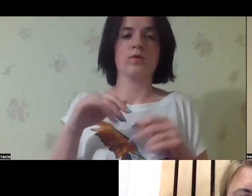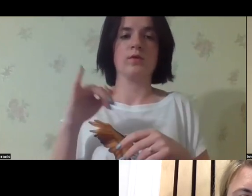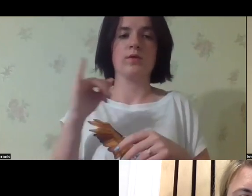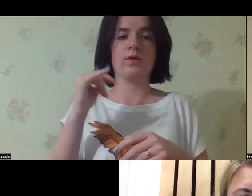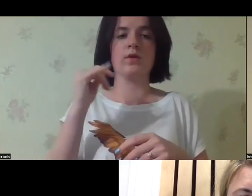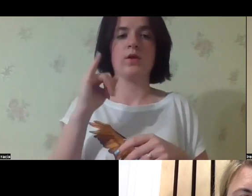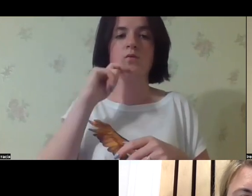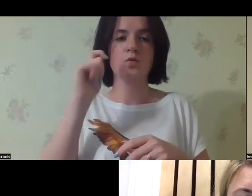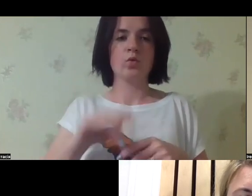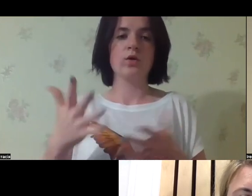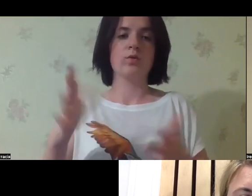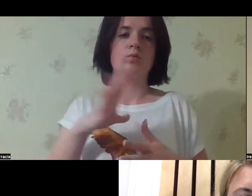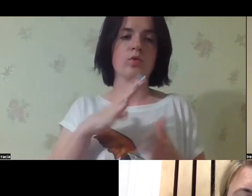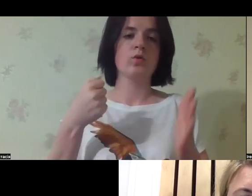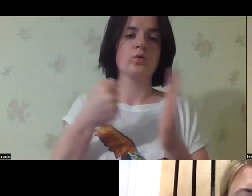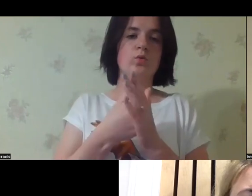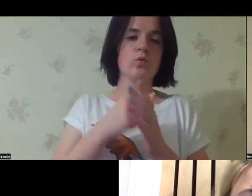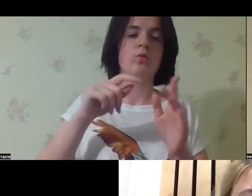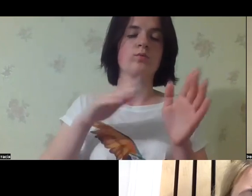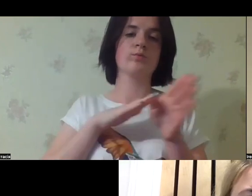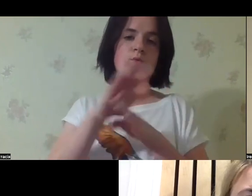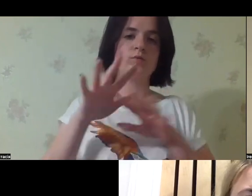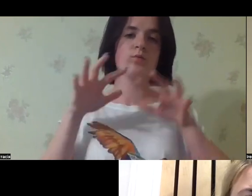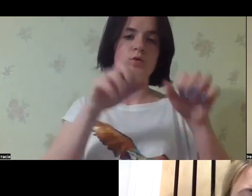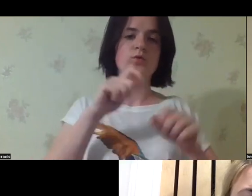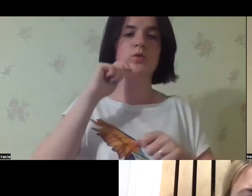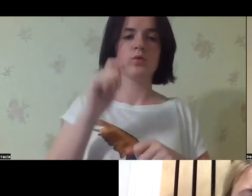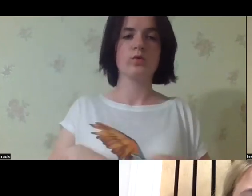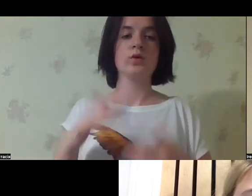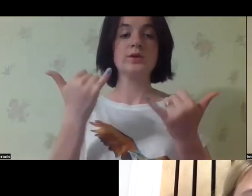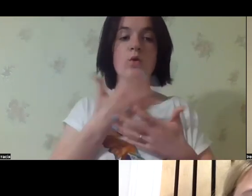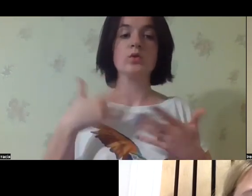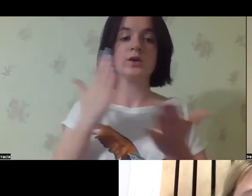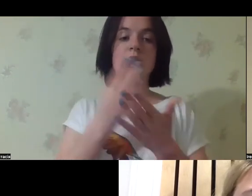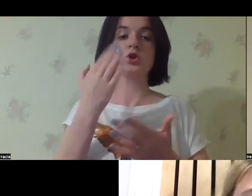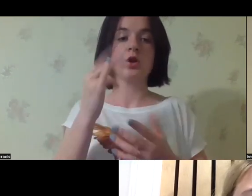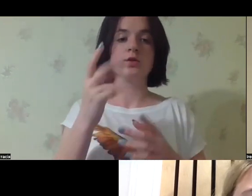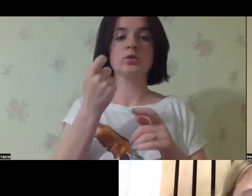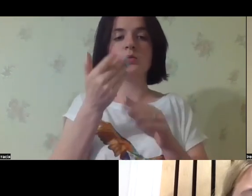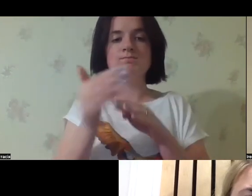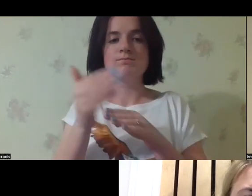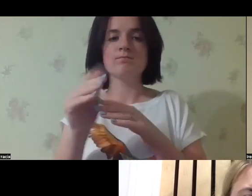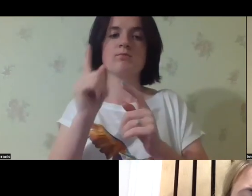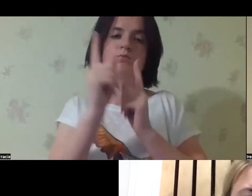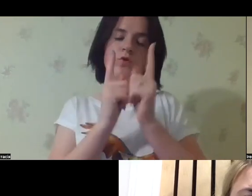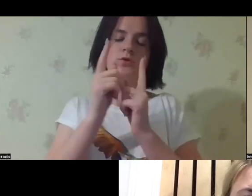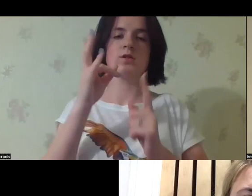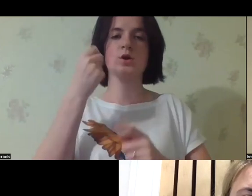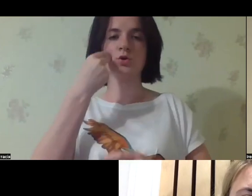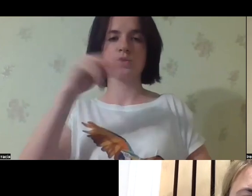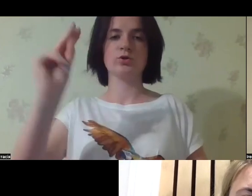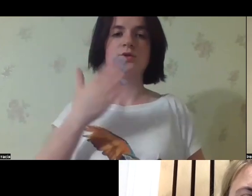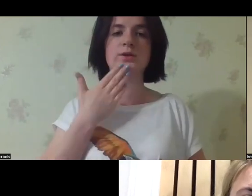build back the inaccessible and non-inclusive Ukraine we have had before the full-scale invasion. Today, we have a